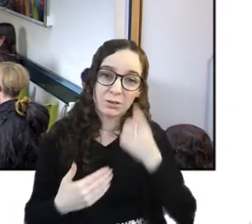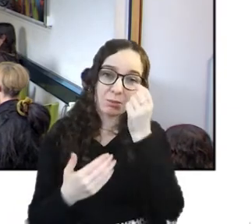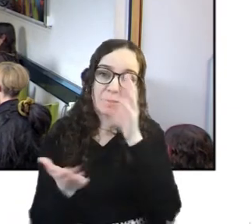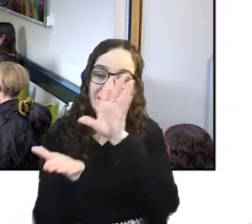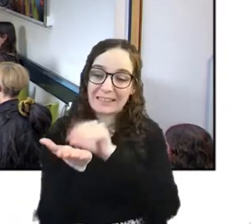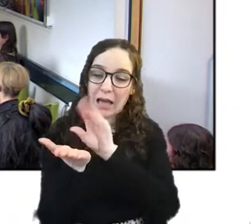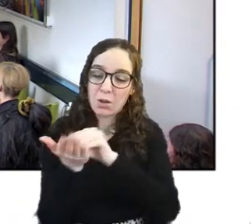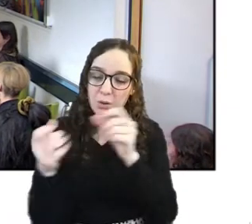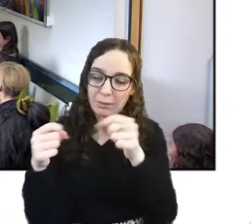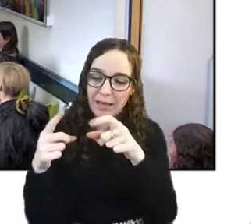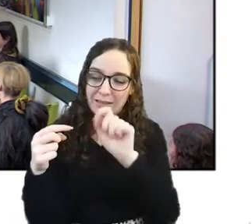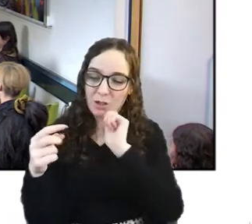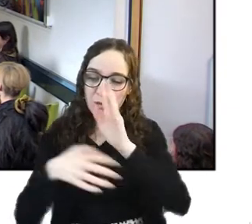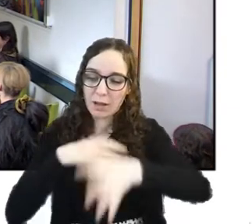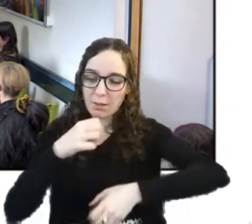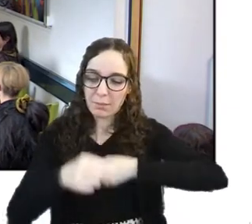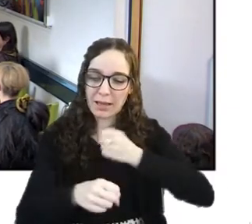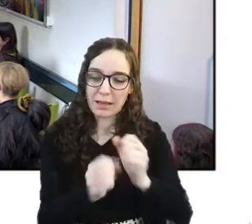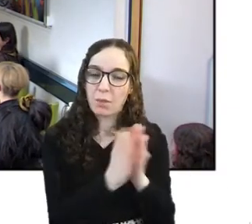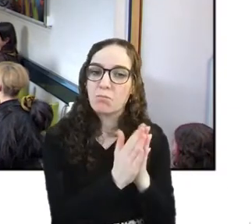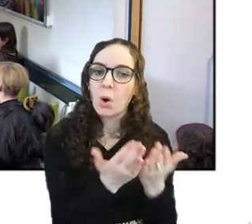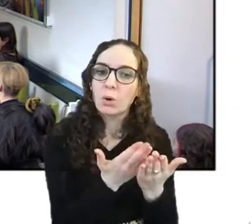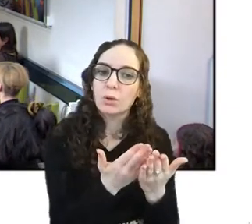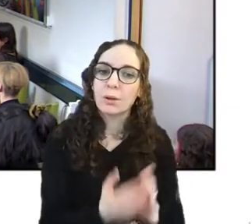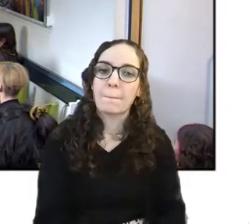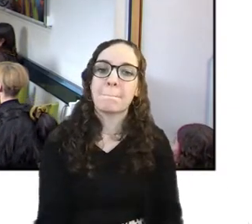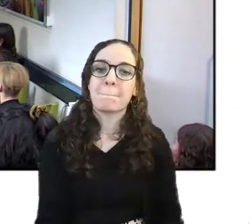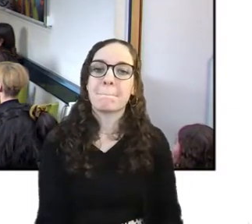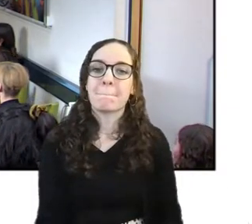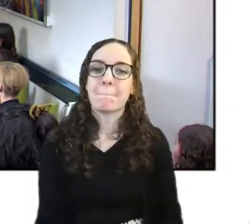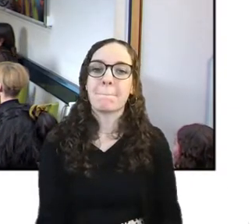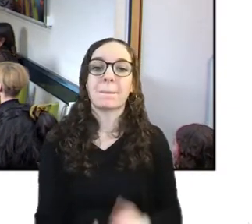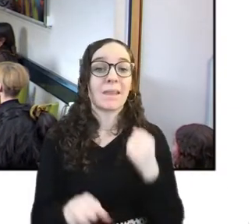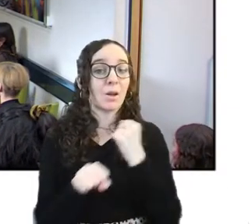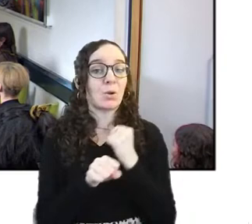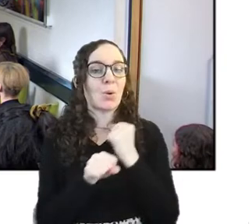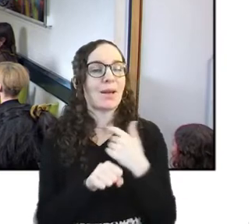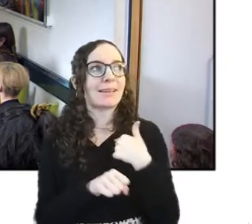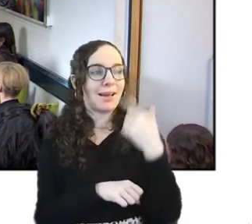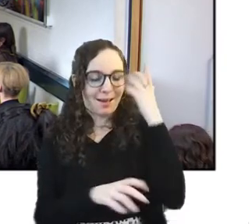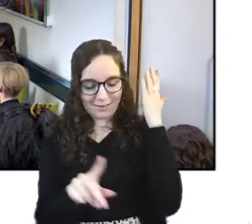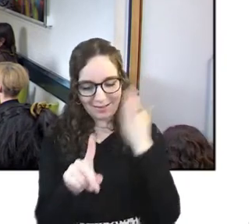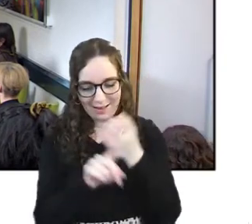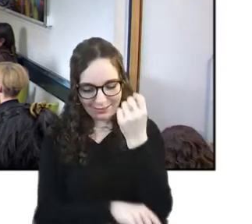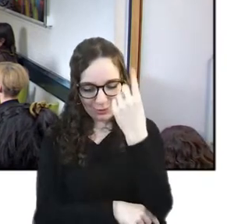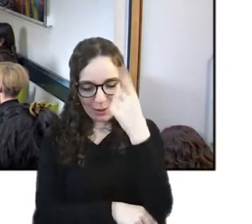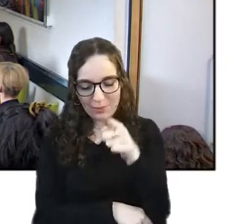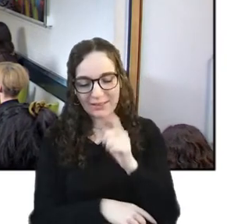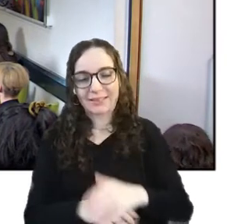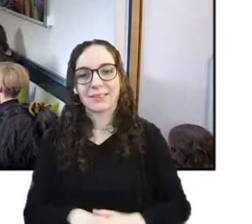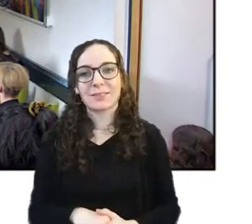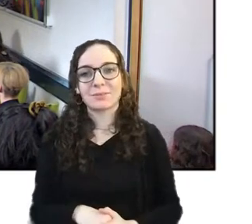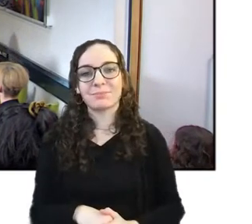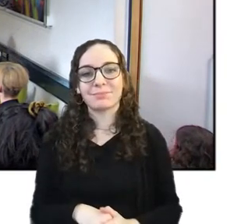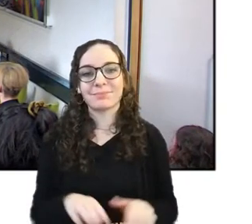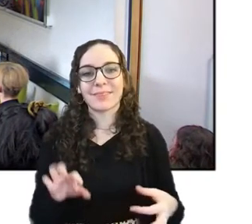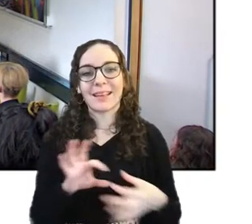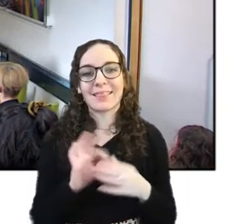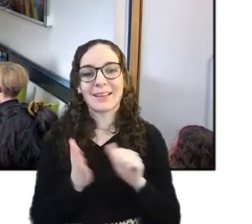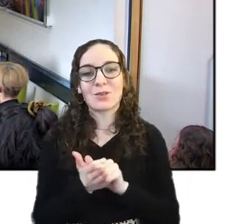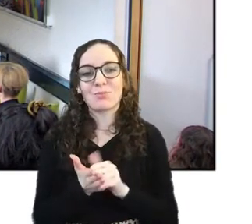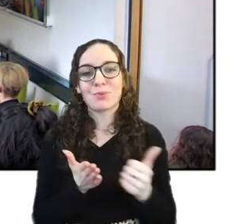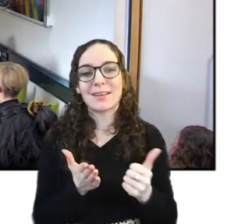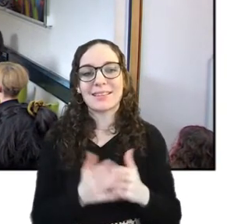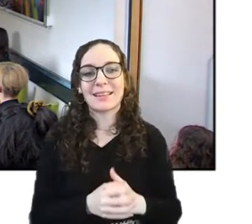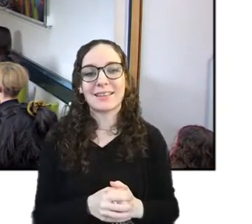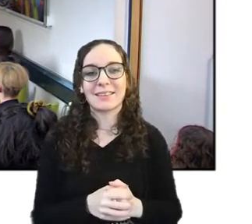you um that was about printing out actually yeah um just another thing i was reading that